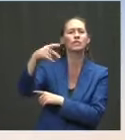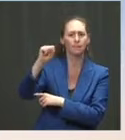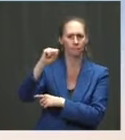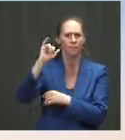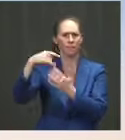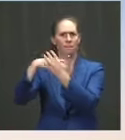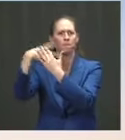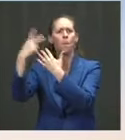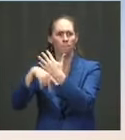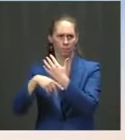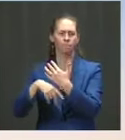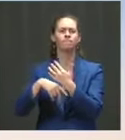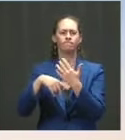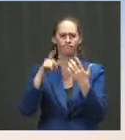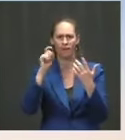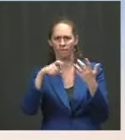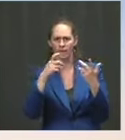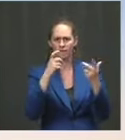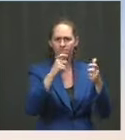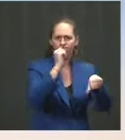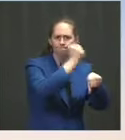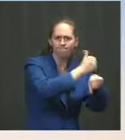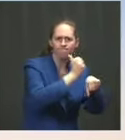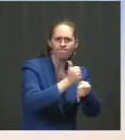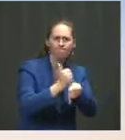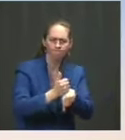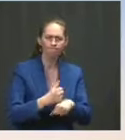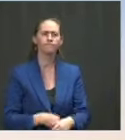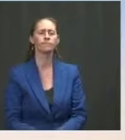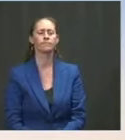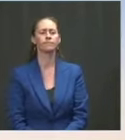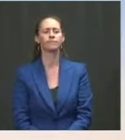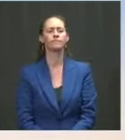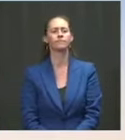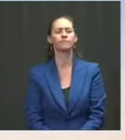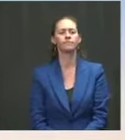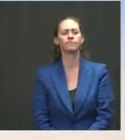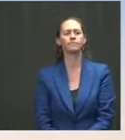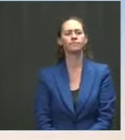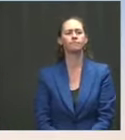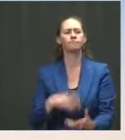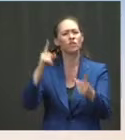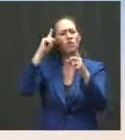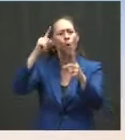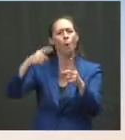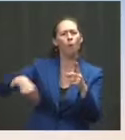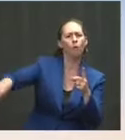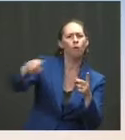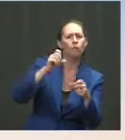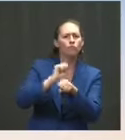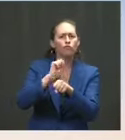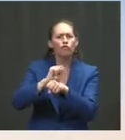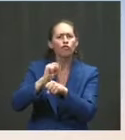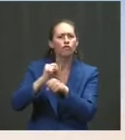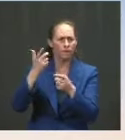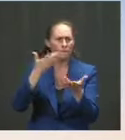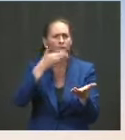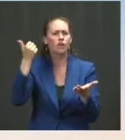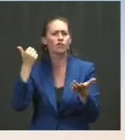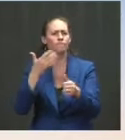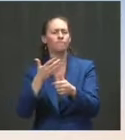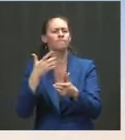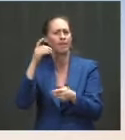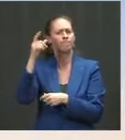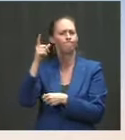American workers, American companies. We certainly believe that Congress should follow historic precedent and raise the debt